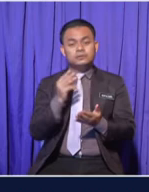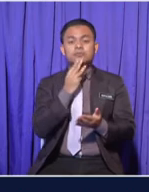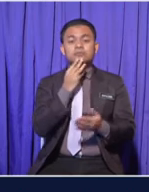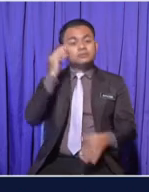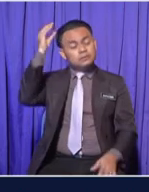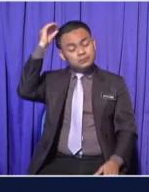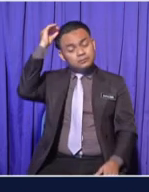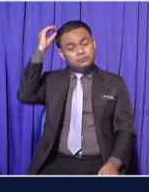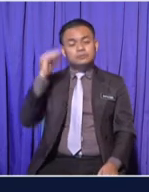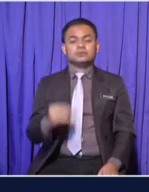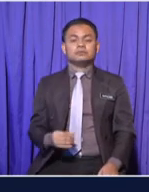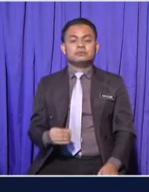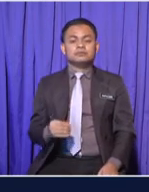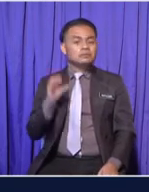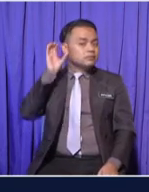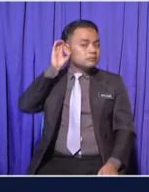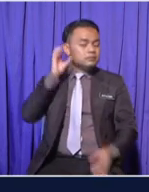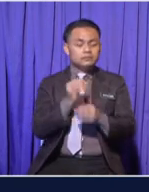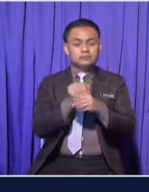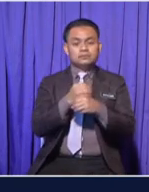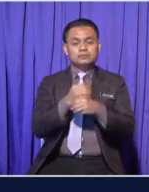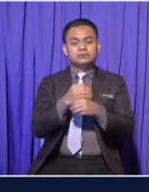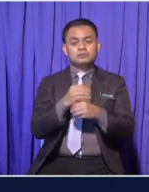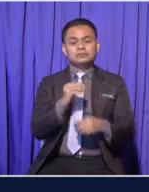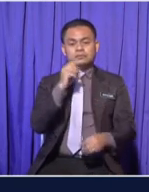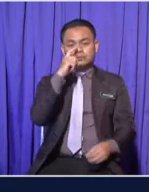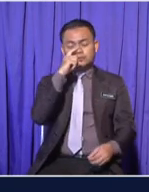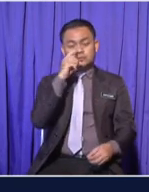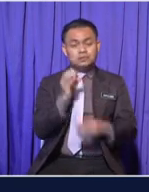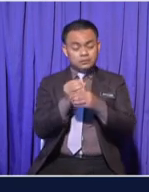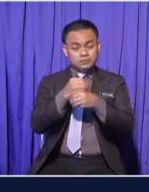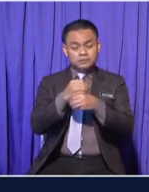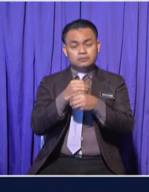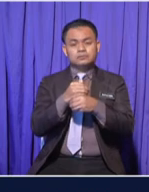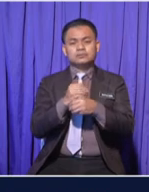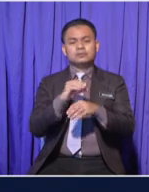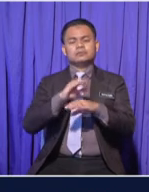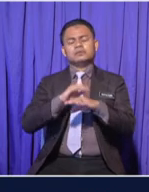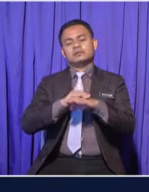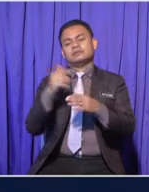Ear shape Nose shape And many more